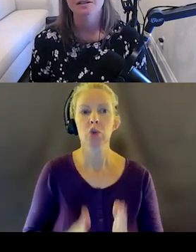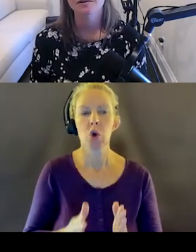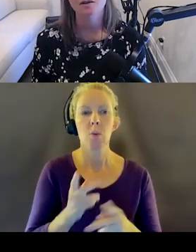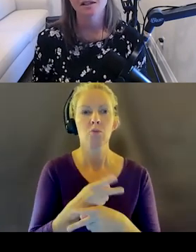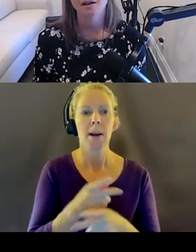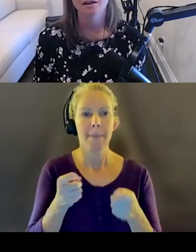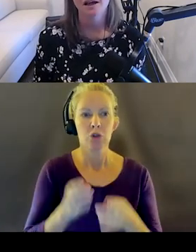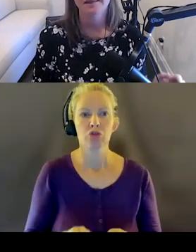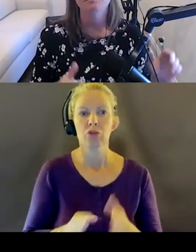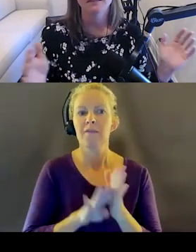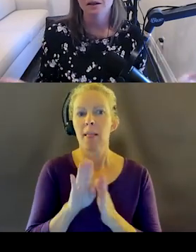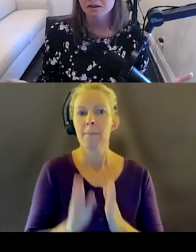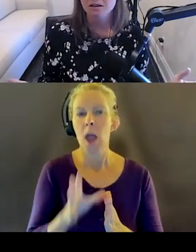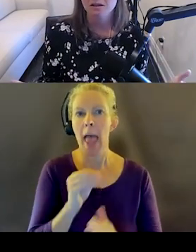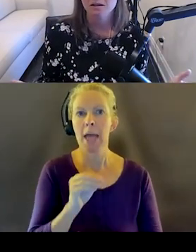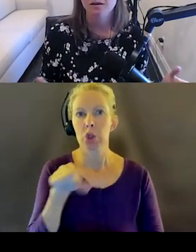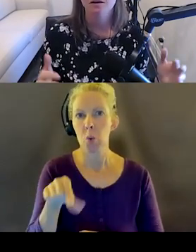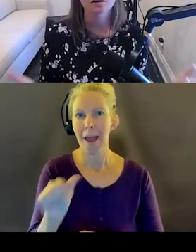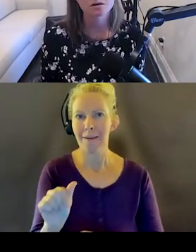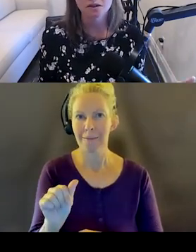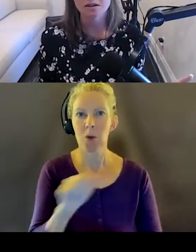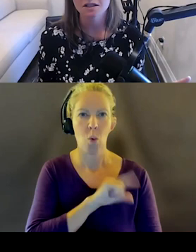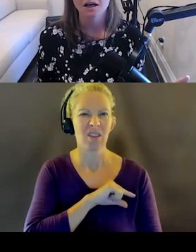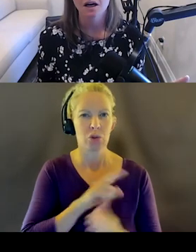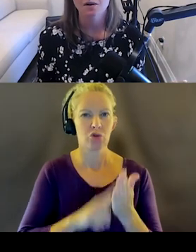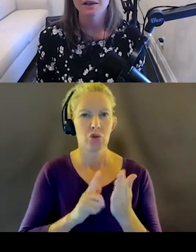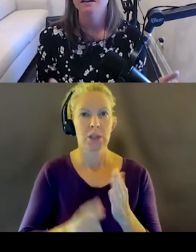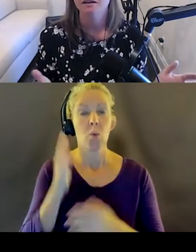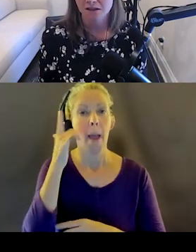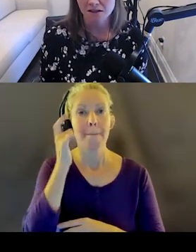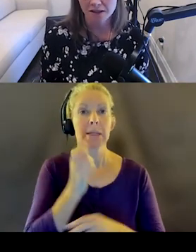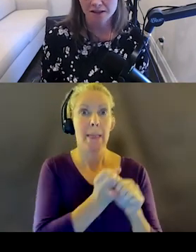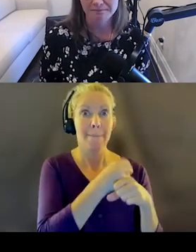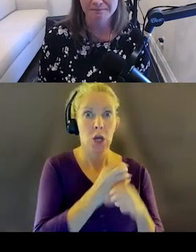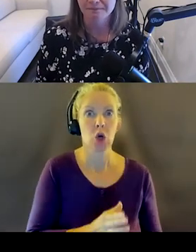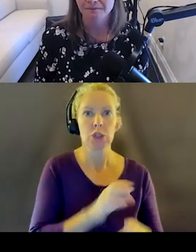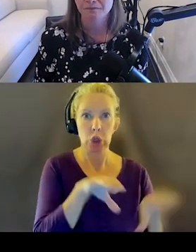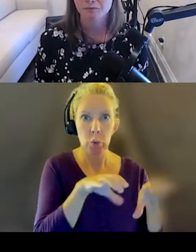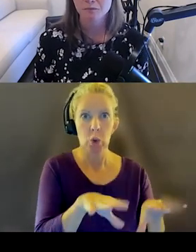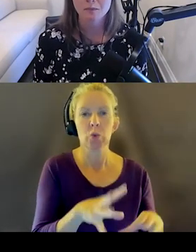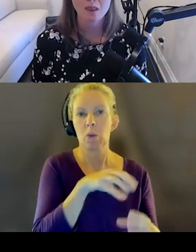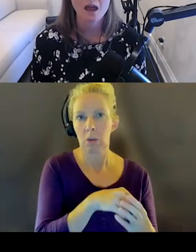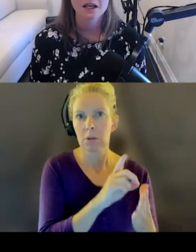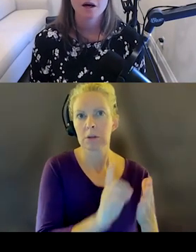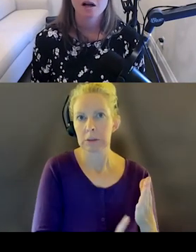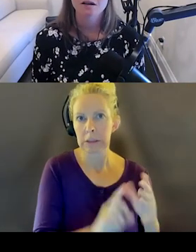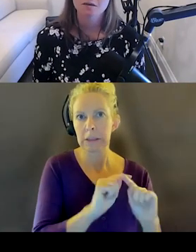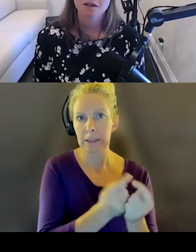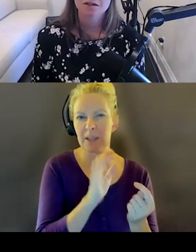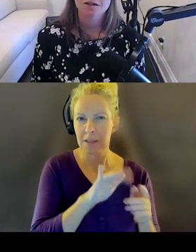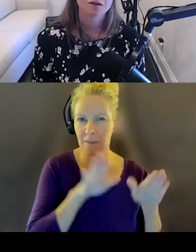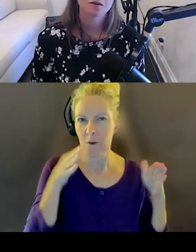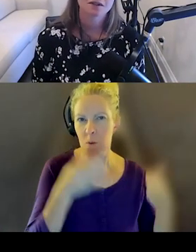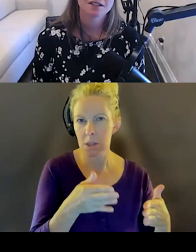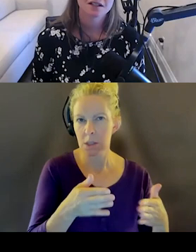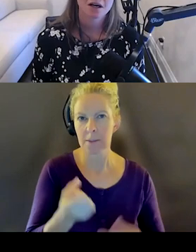It's because I'm focusing on the makers, the doers in the design team. Now, I also